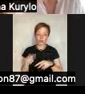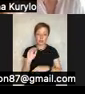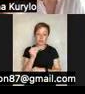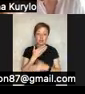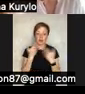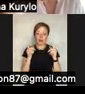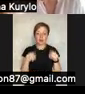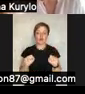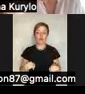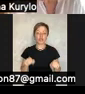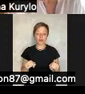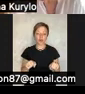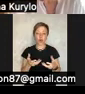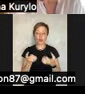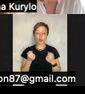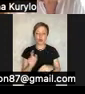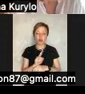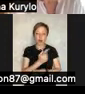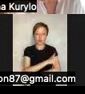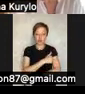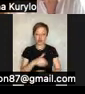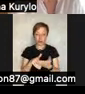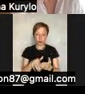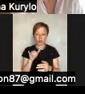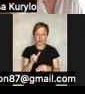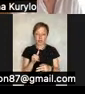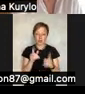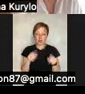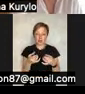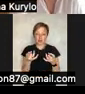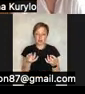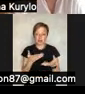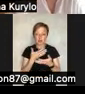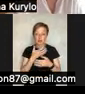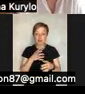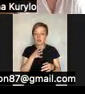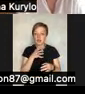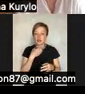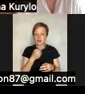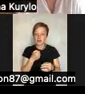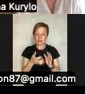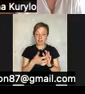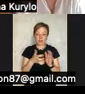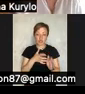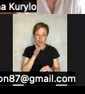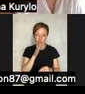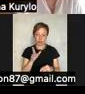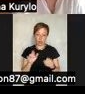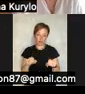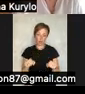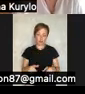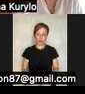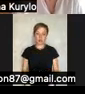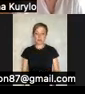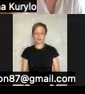because of the isolation and these several hours of taking care of the child it's 24 7 she doesn't have time